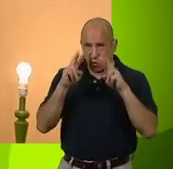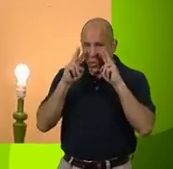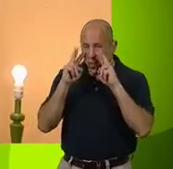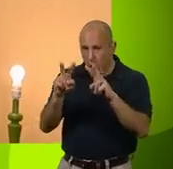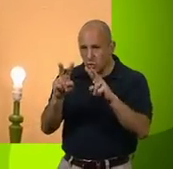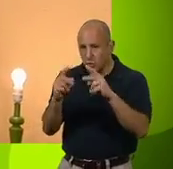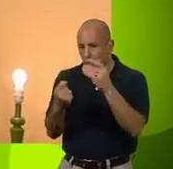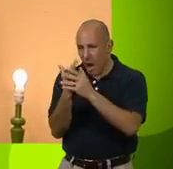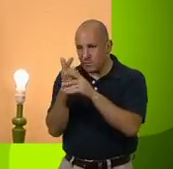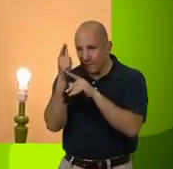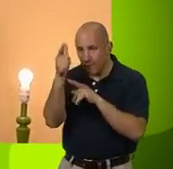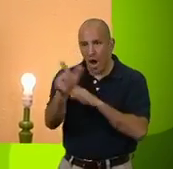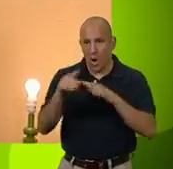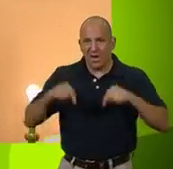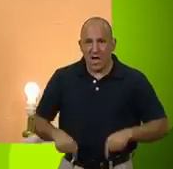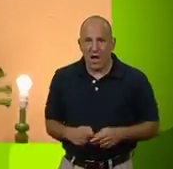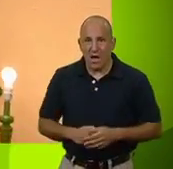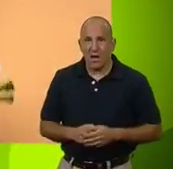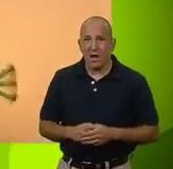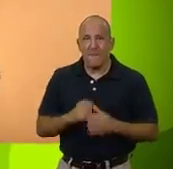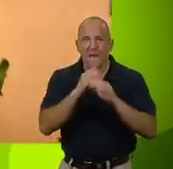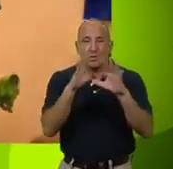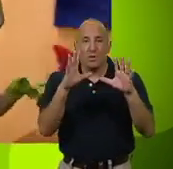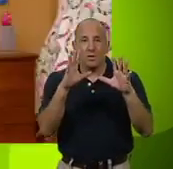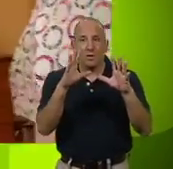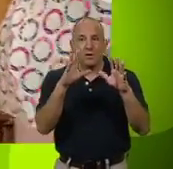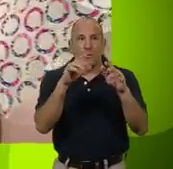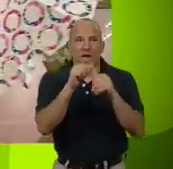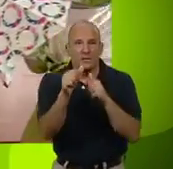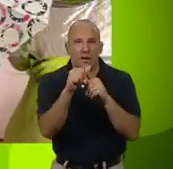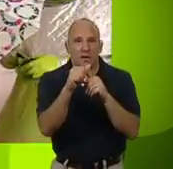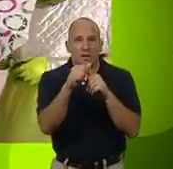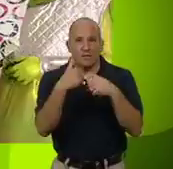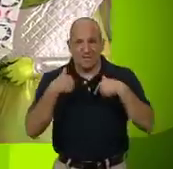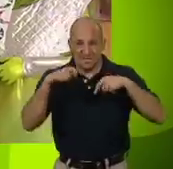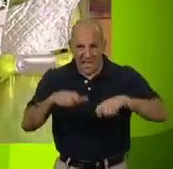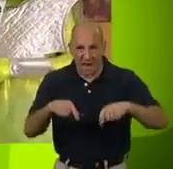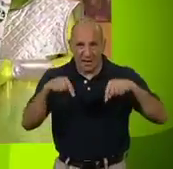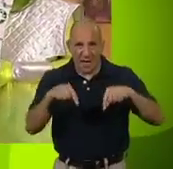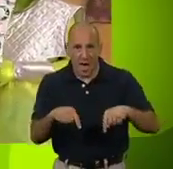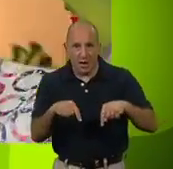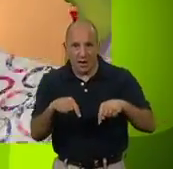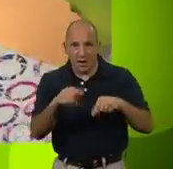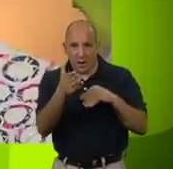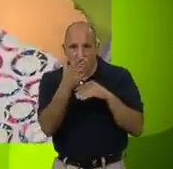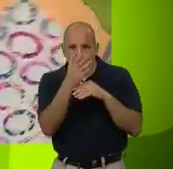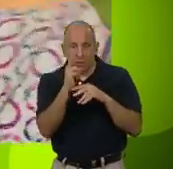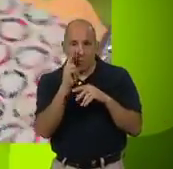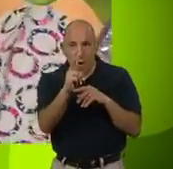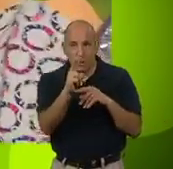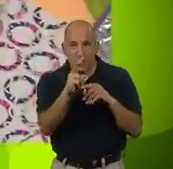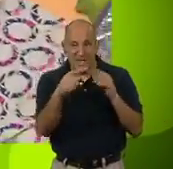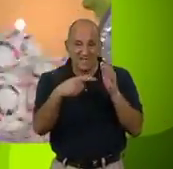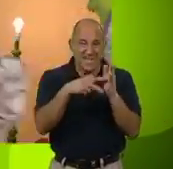watch humanity from afar. But imagine how much better we'll be able to do our mission if we get out close and passing with our favourite TV